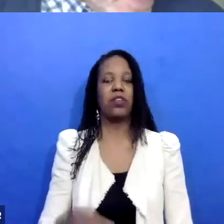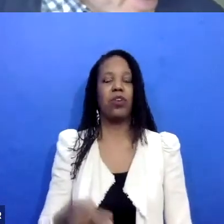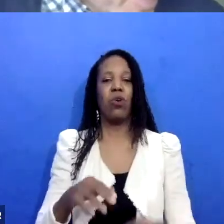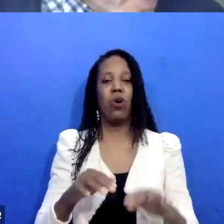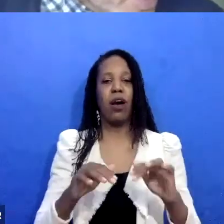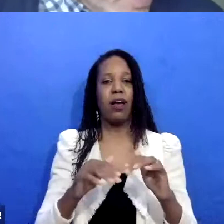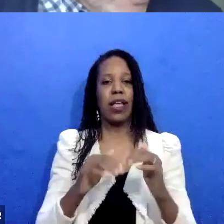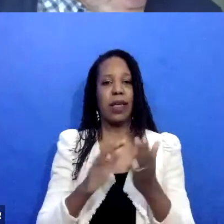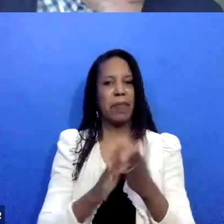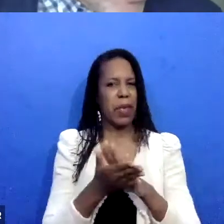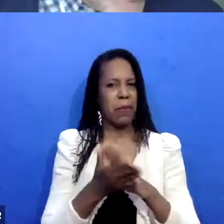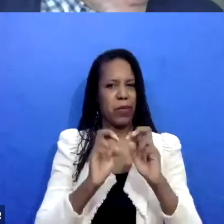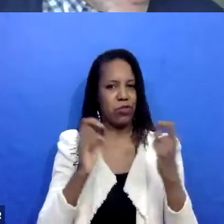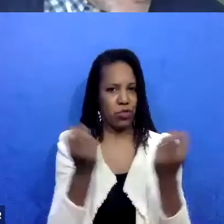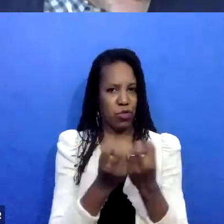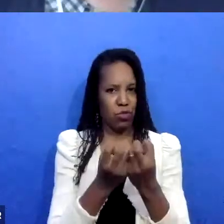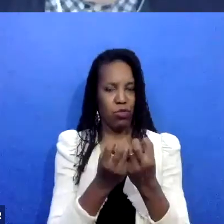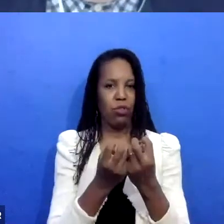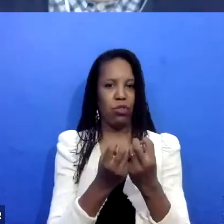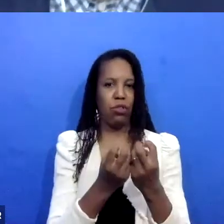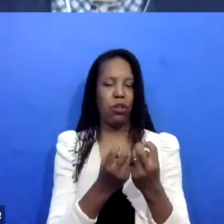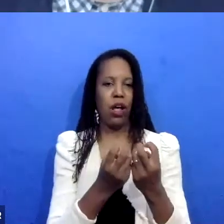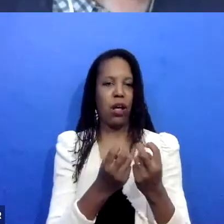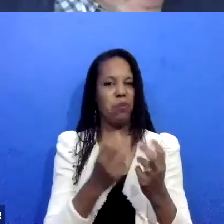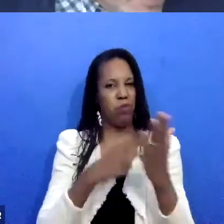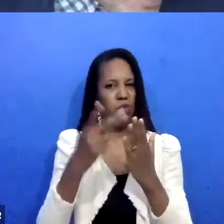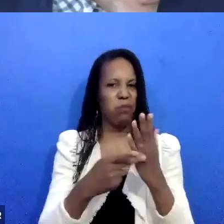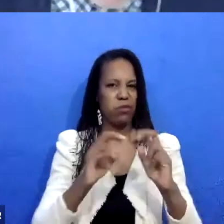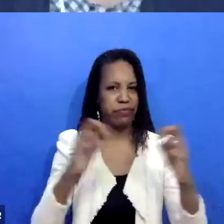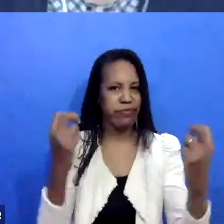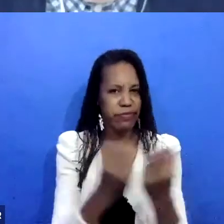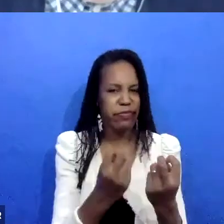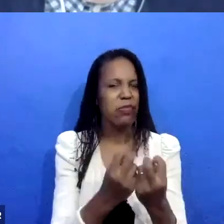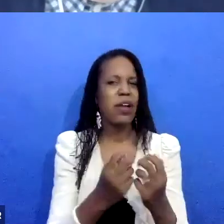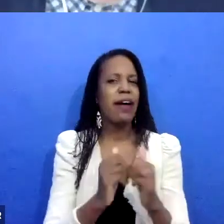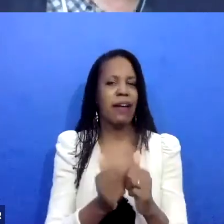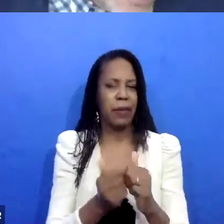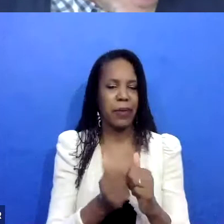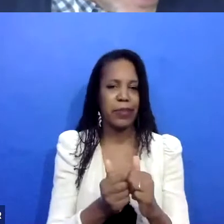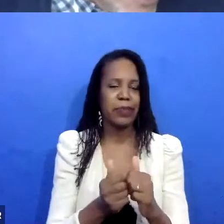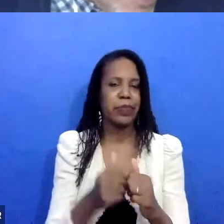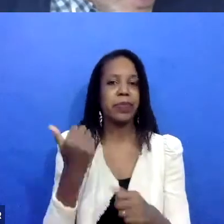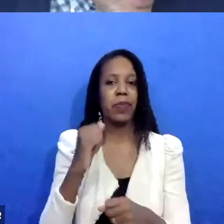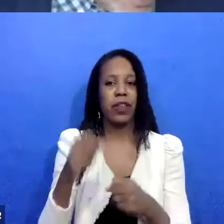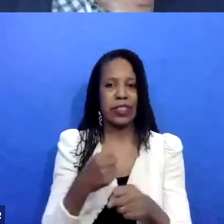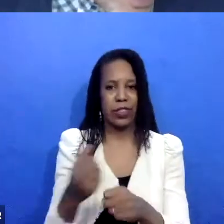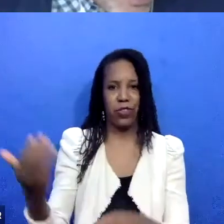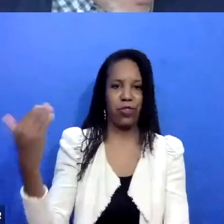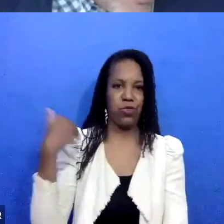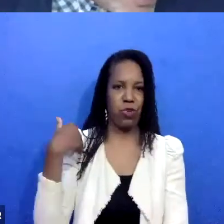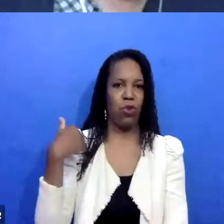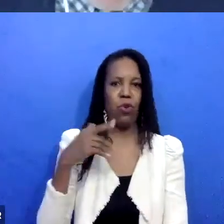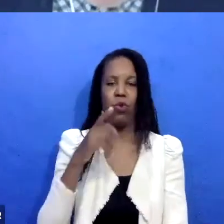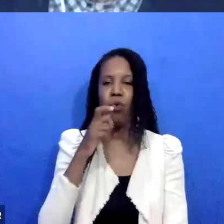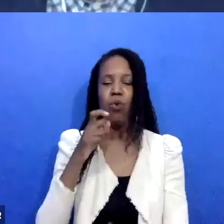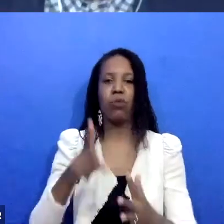that the folks who were involved, uh, roughly 10 years ago, maybe a little bit more in organizing it. Uh, we're heavily